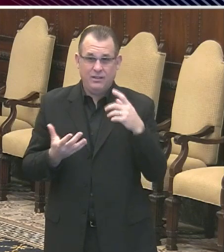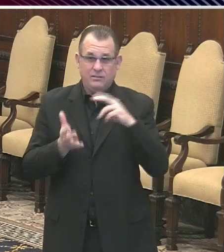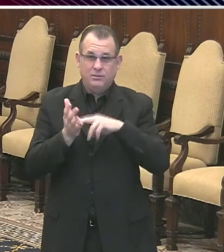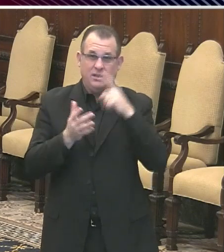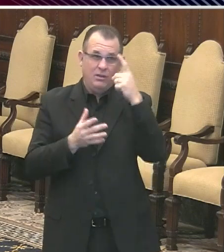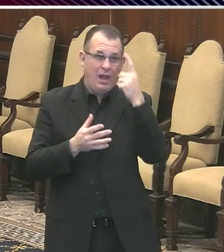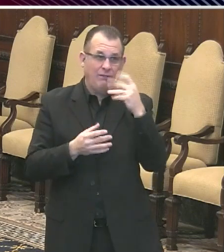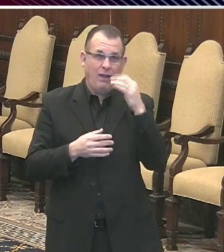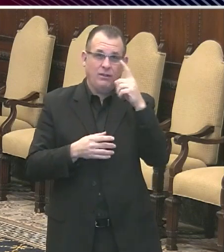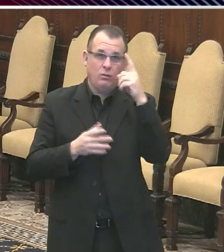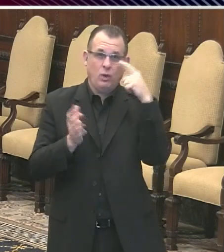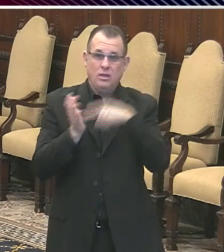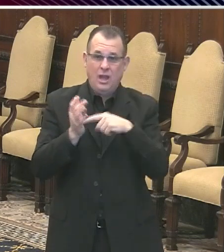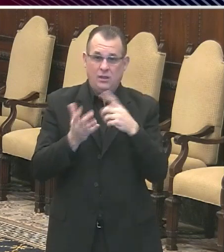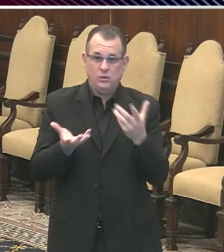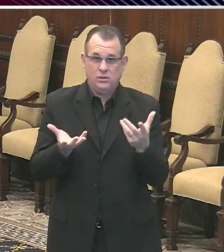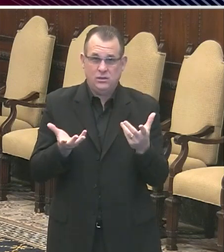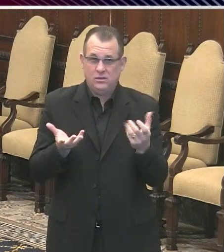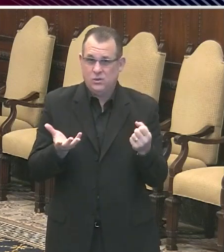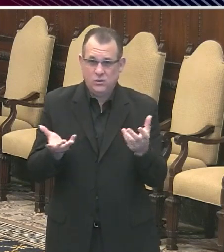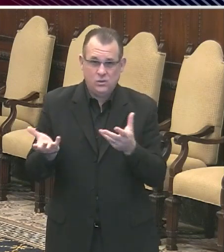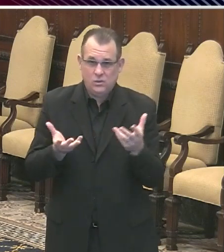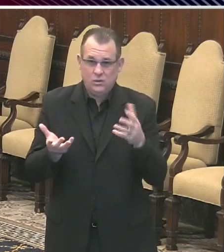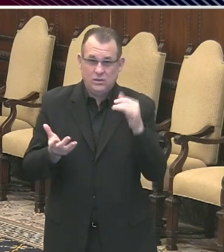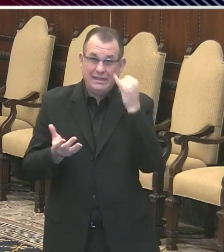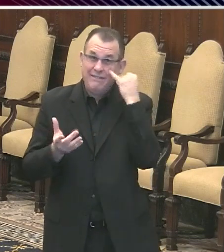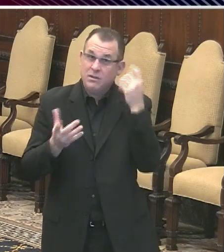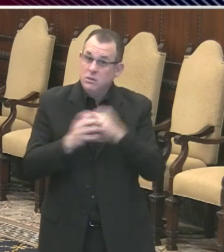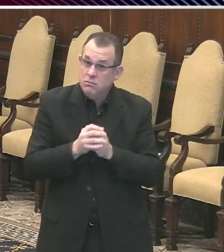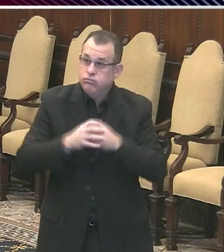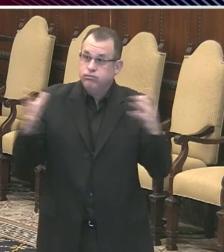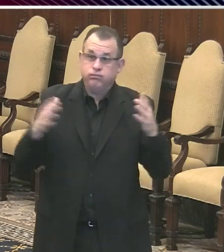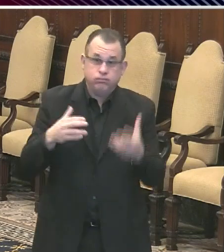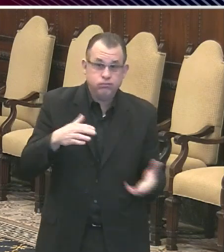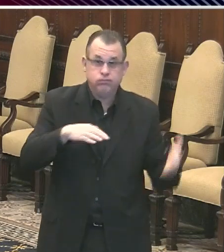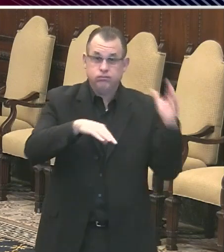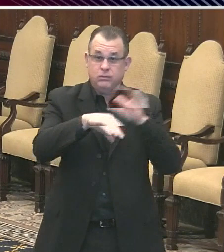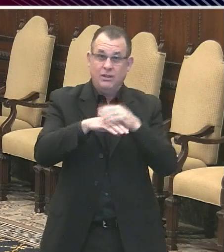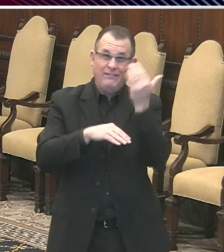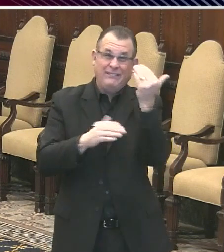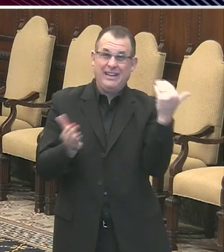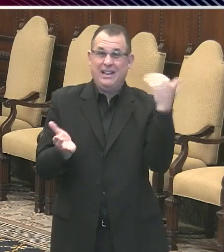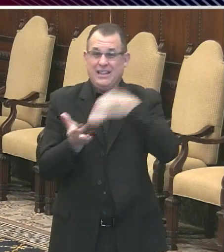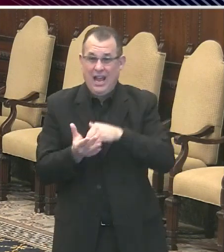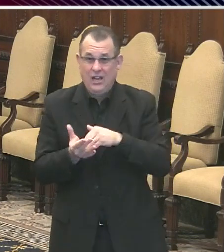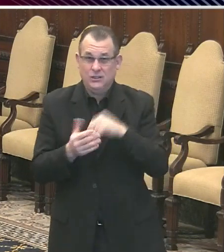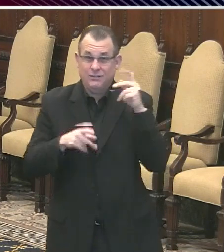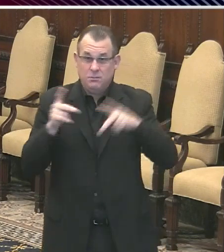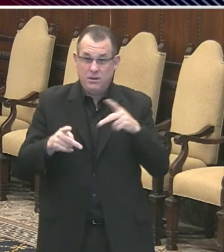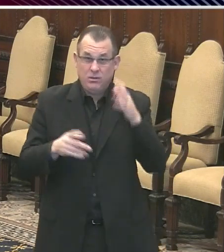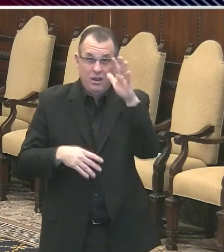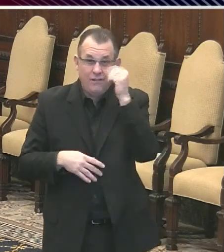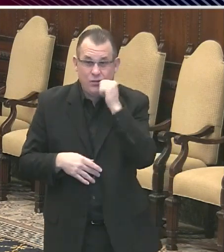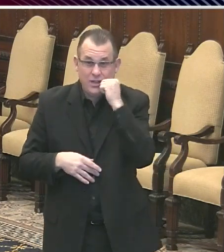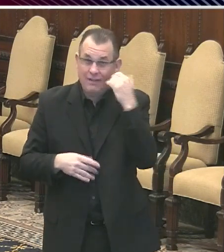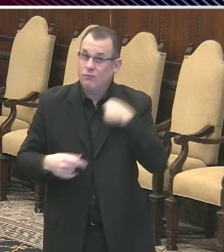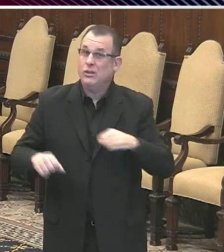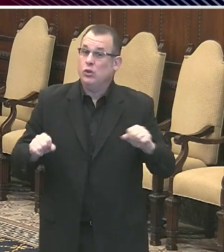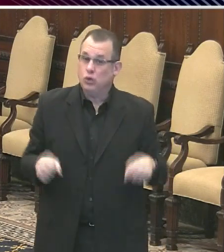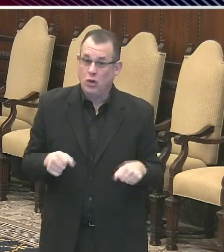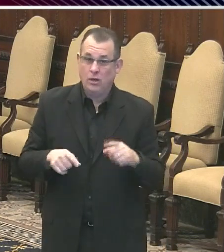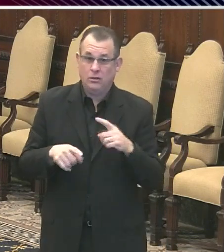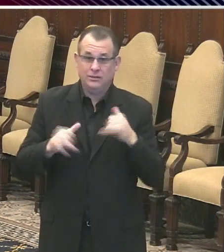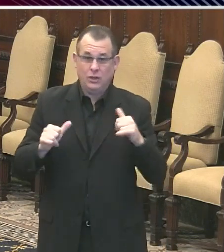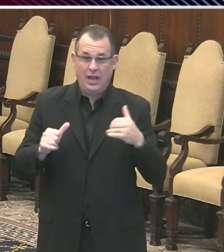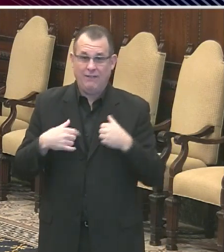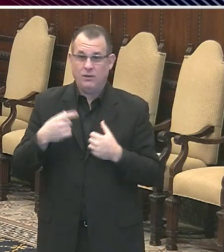Even if we were to expand our testing to 15,000 people a day, that would mean we're still testing 1 in 100 people in the city per day. So, we have to choose